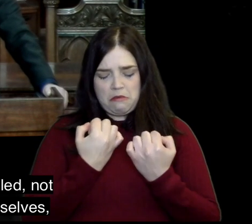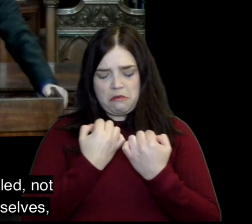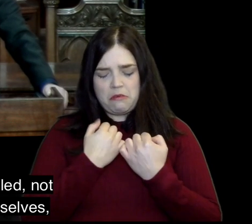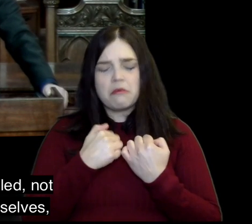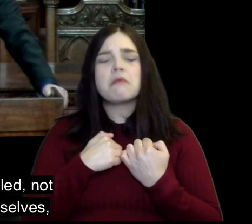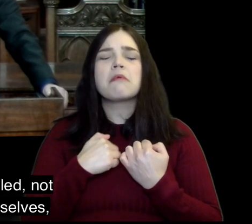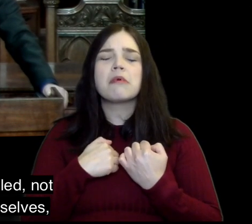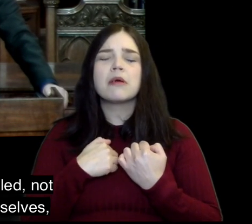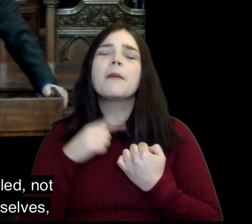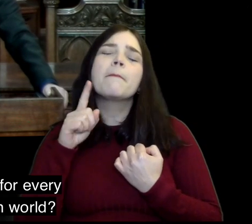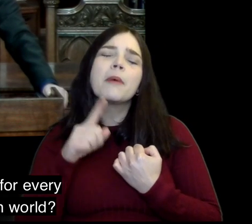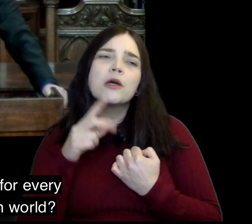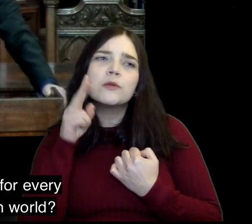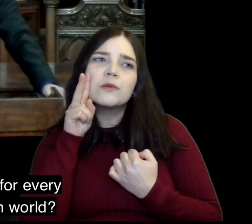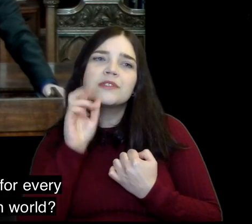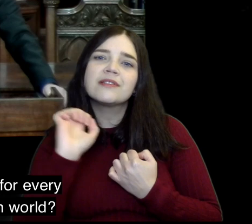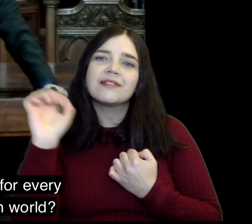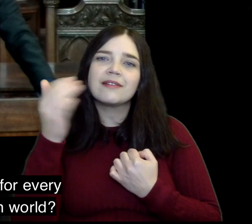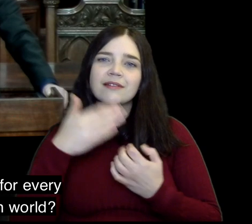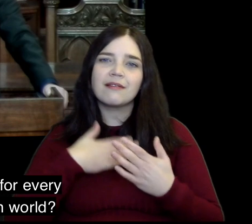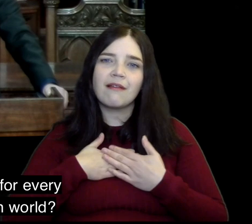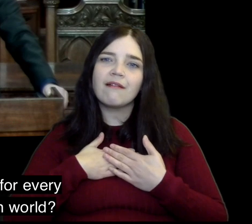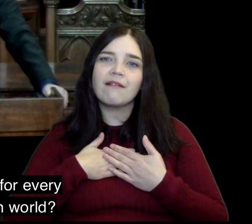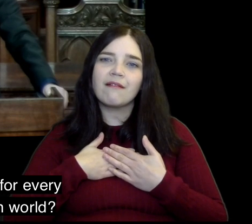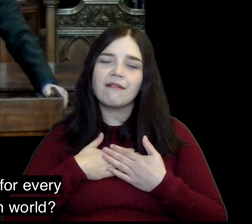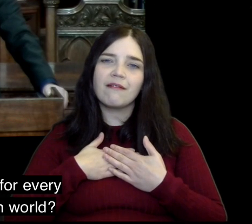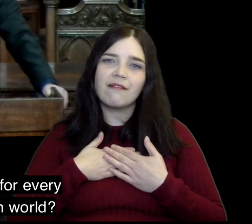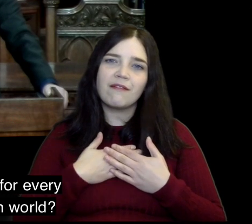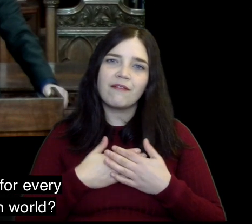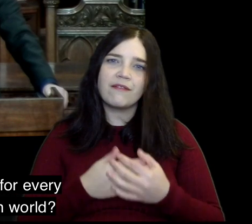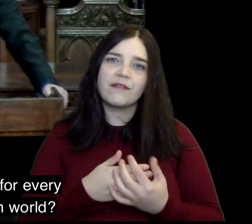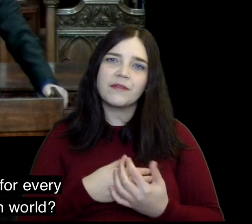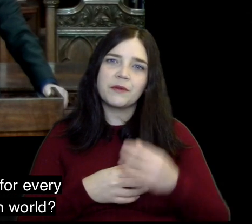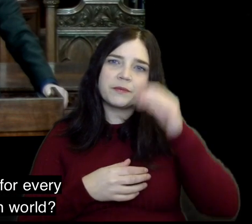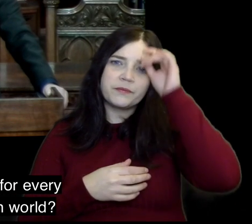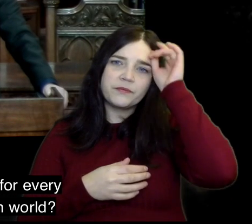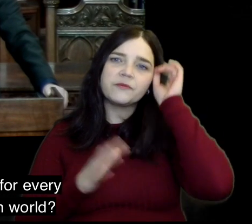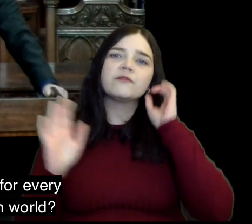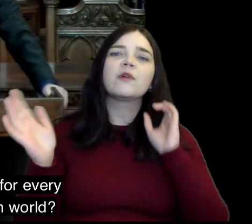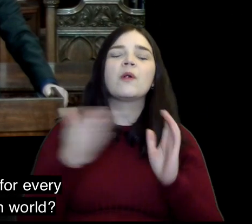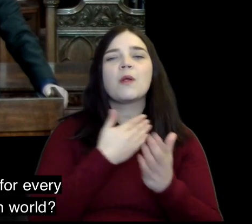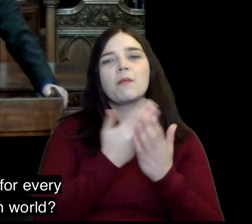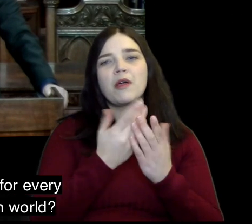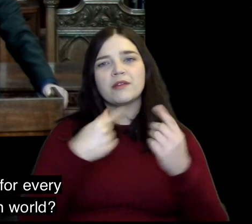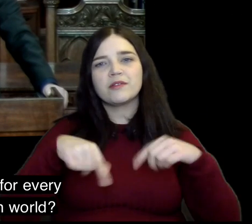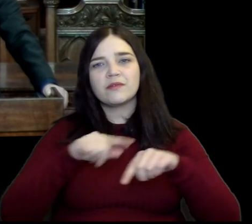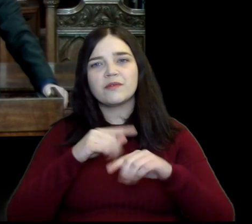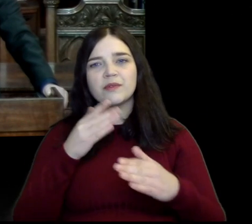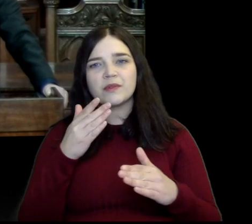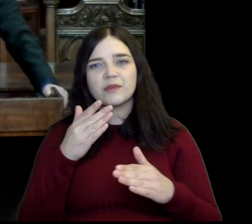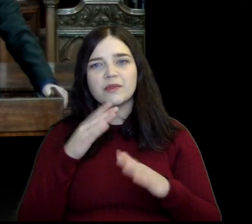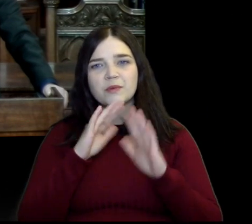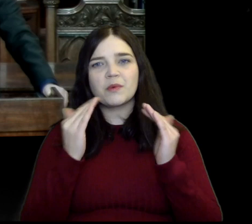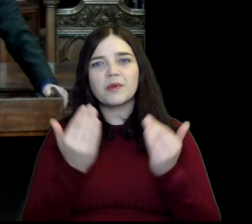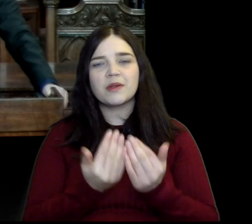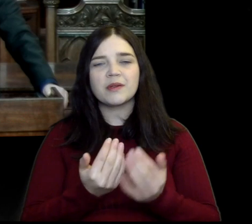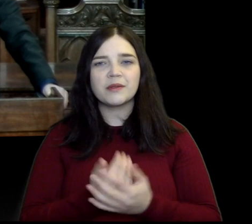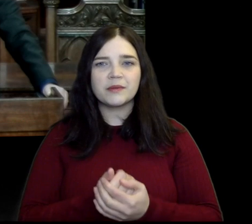and as we are called not just to look to ourselves but to see his love for every part